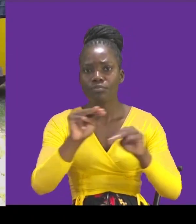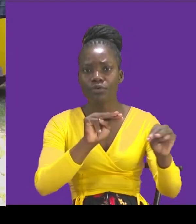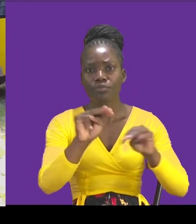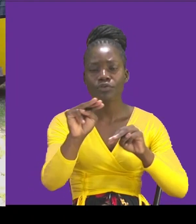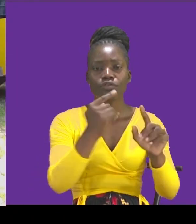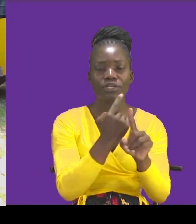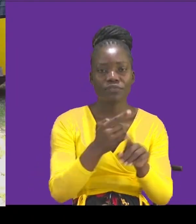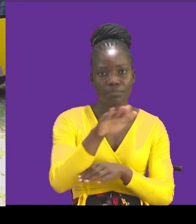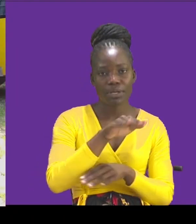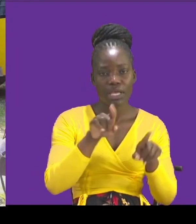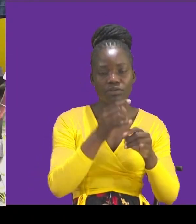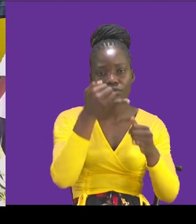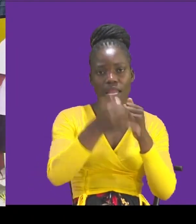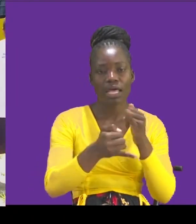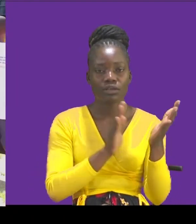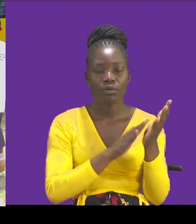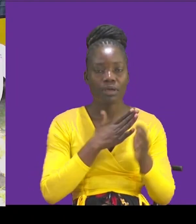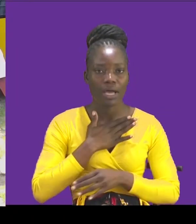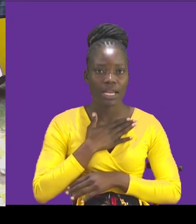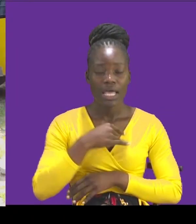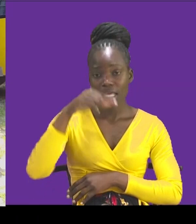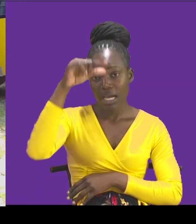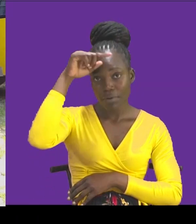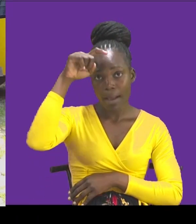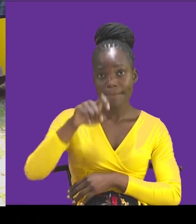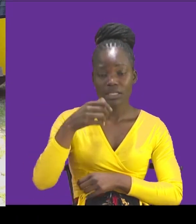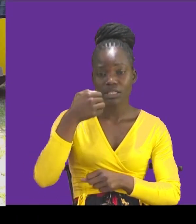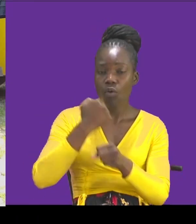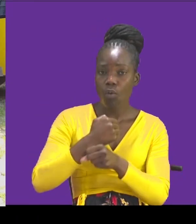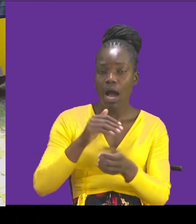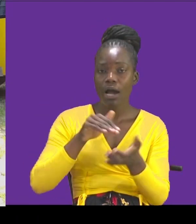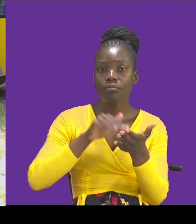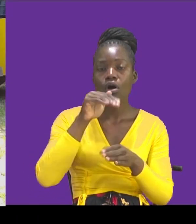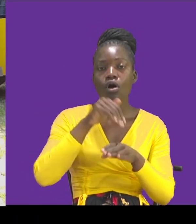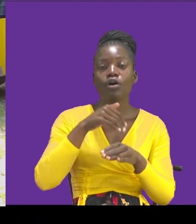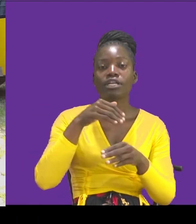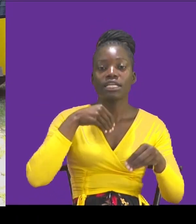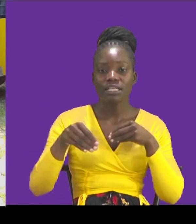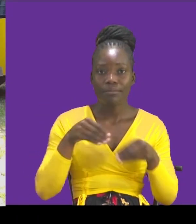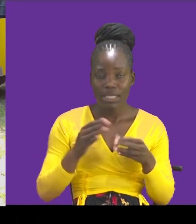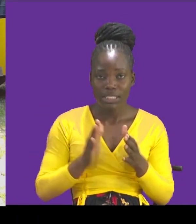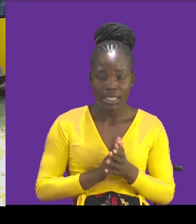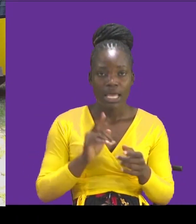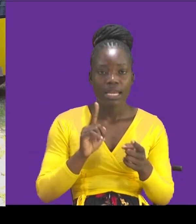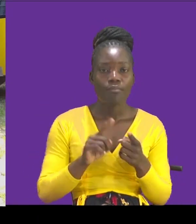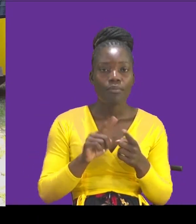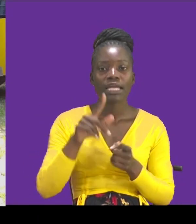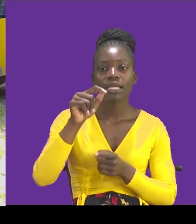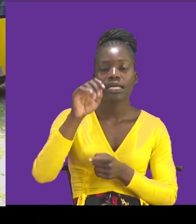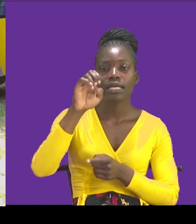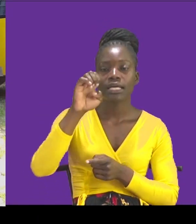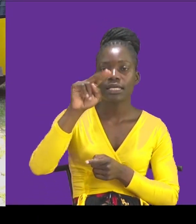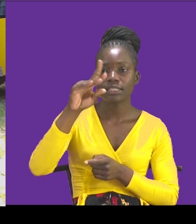is that the government needs to do a bit more about the disability. Especially when it comes to tenders and